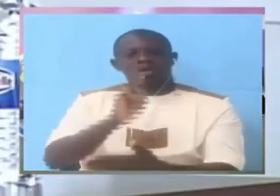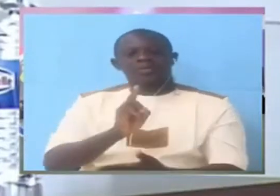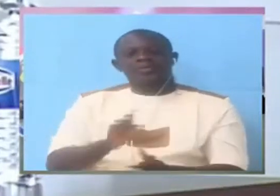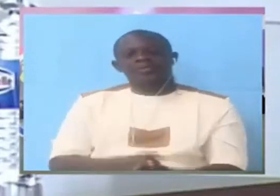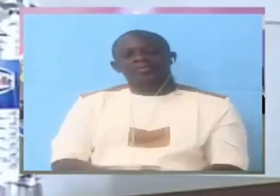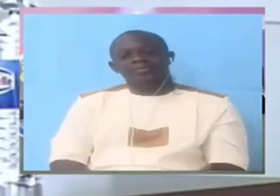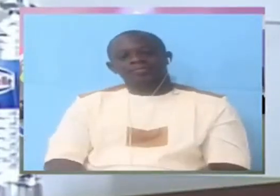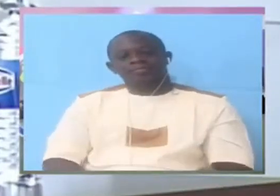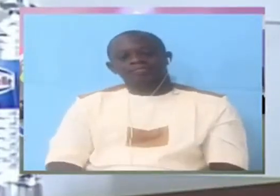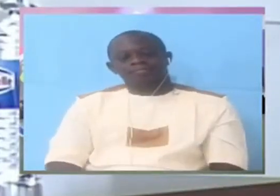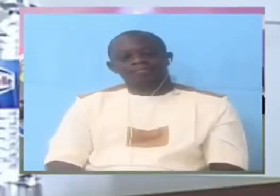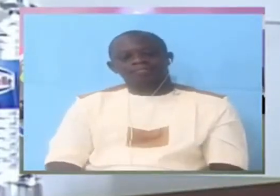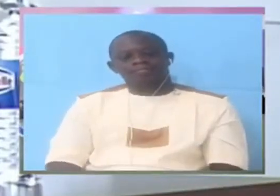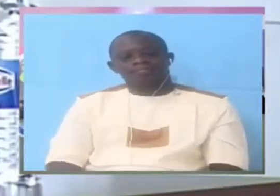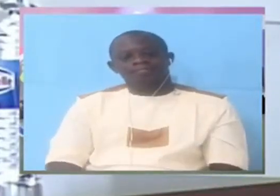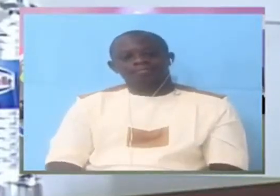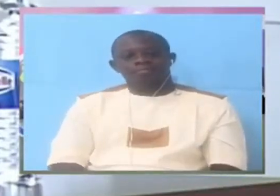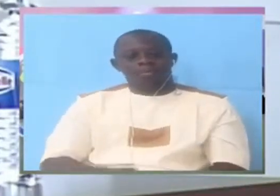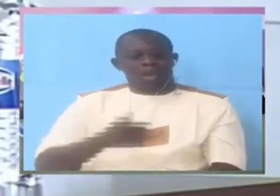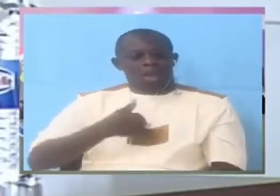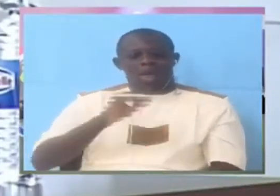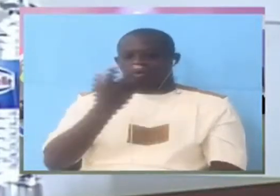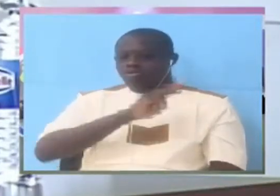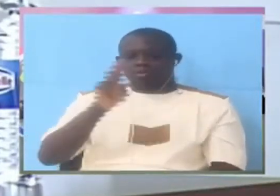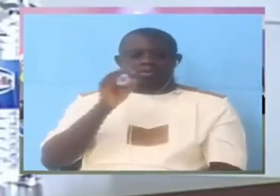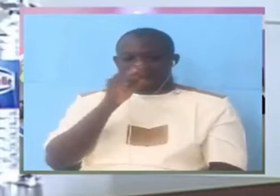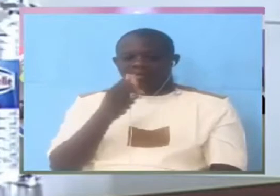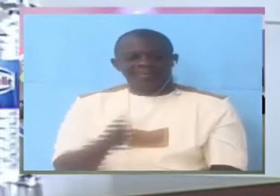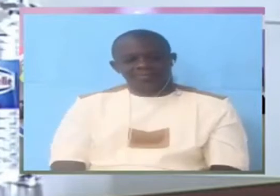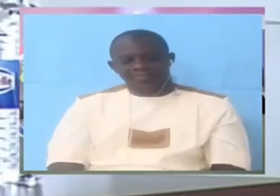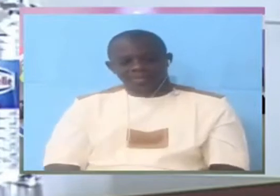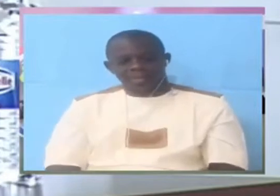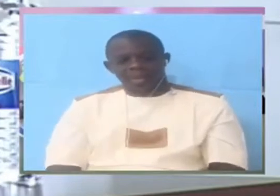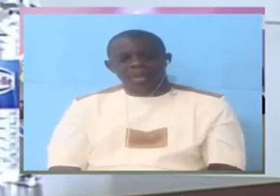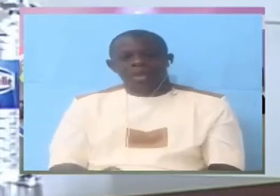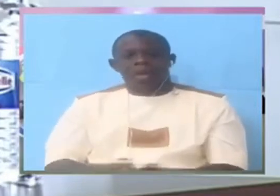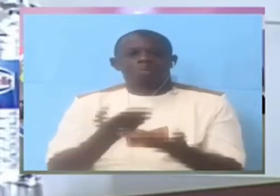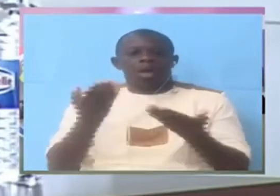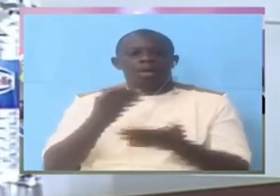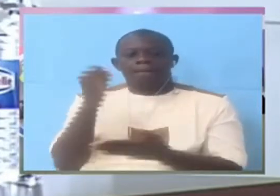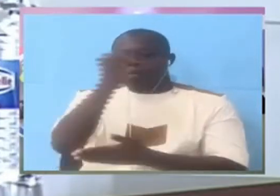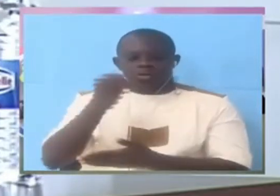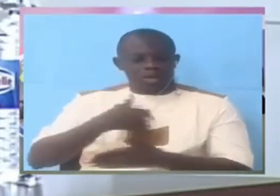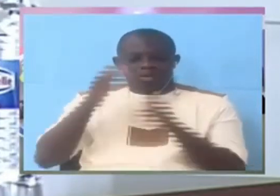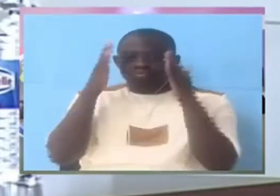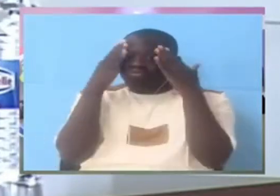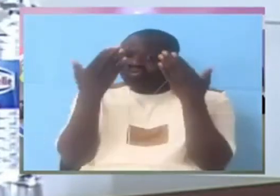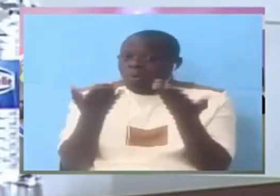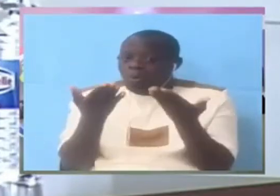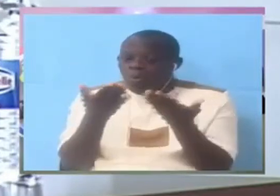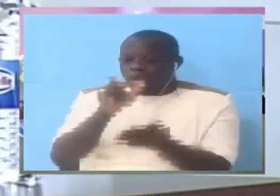I wouldn't say because I don't know this person won